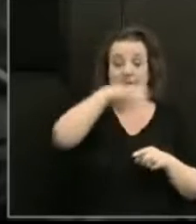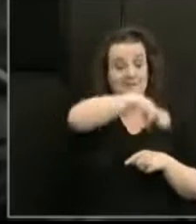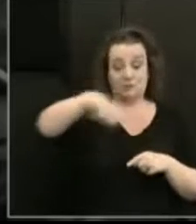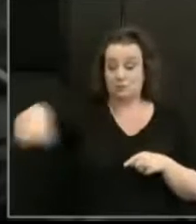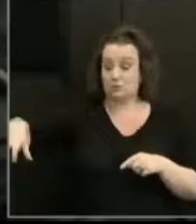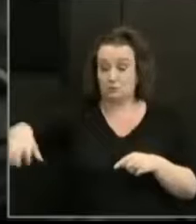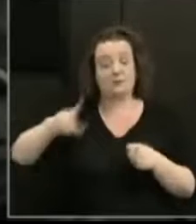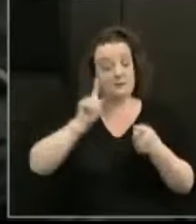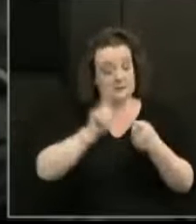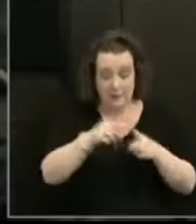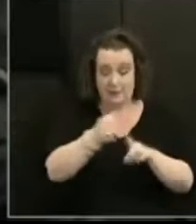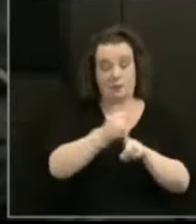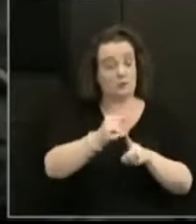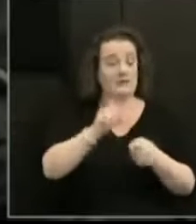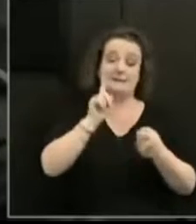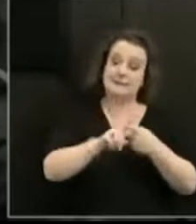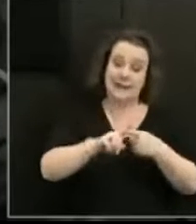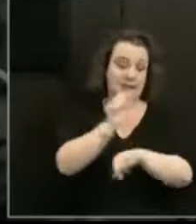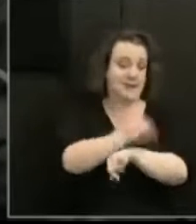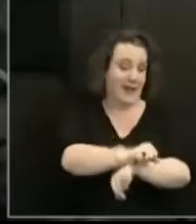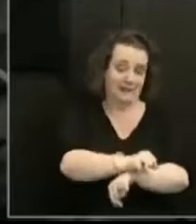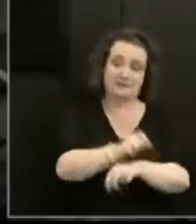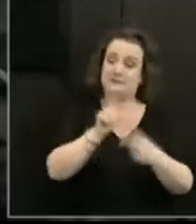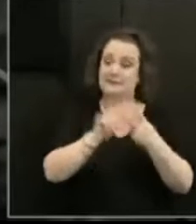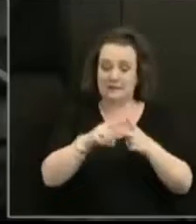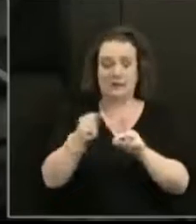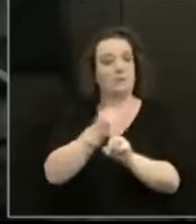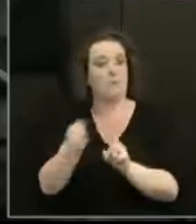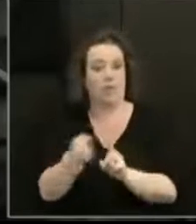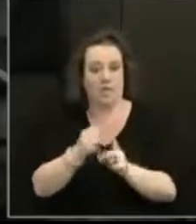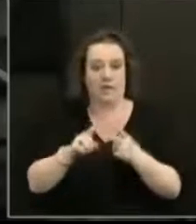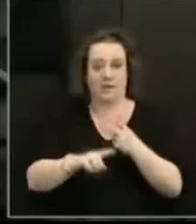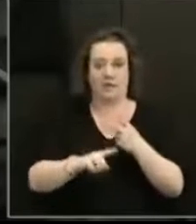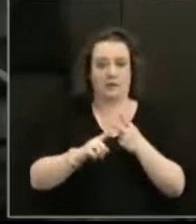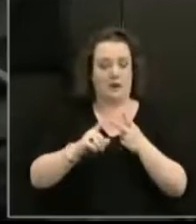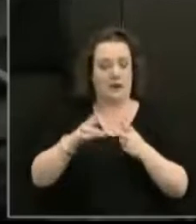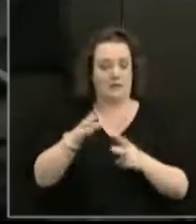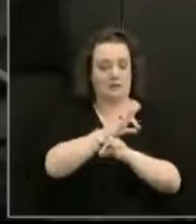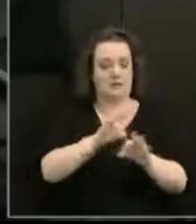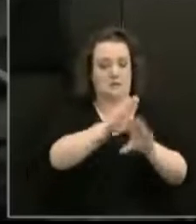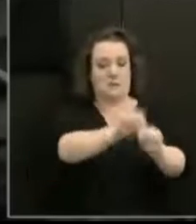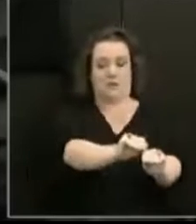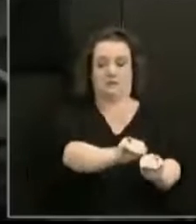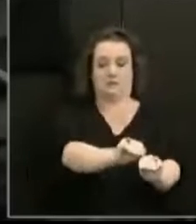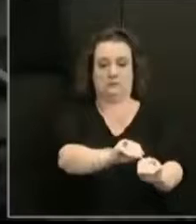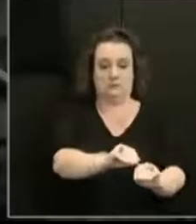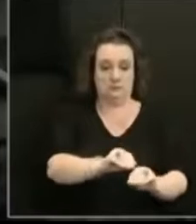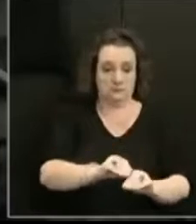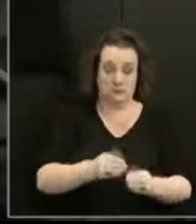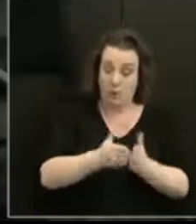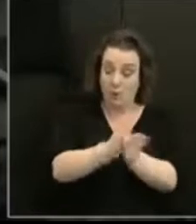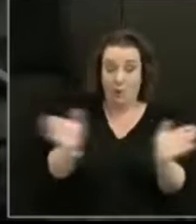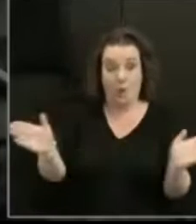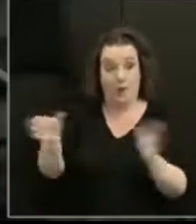And continue to be neglected, bullied, abused and silenced. As we do in wider